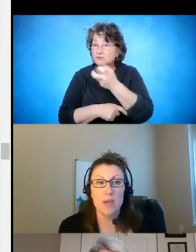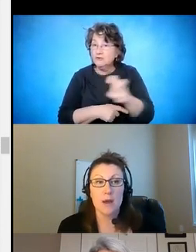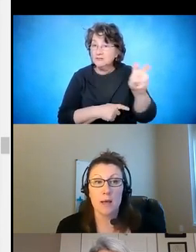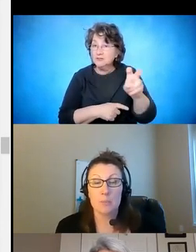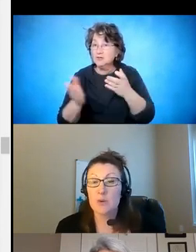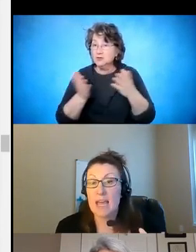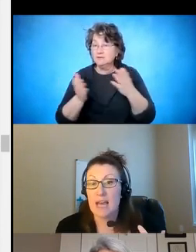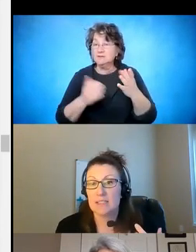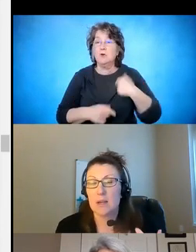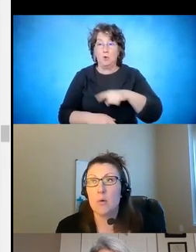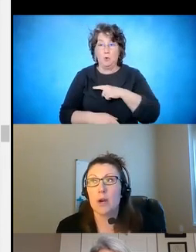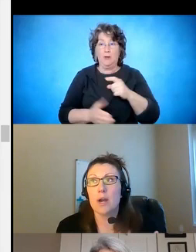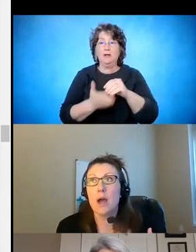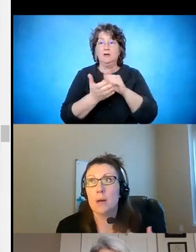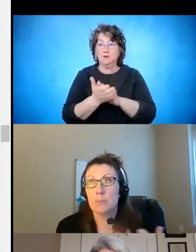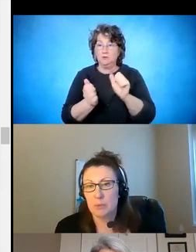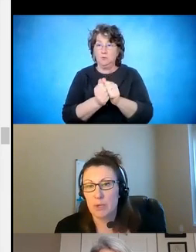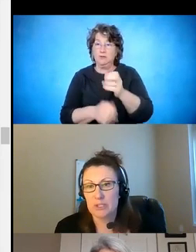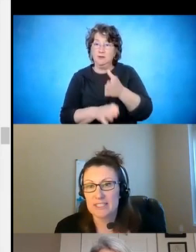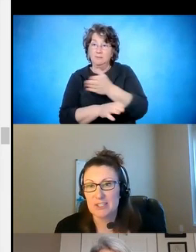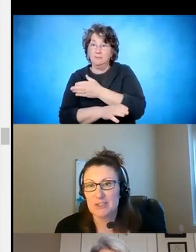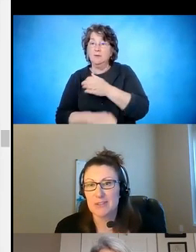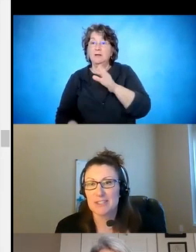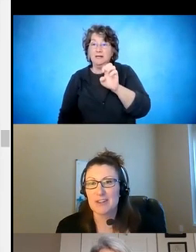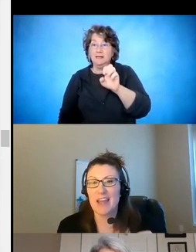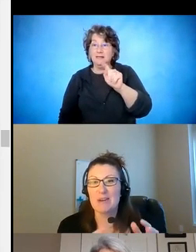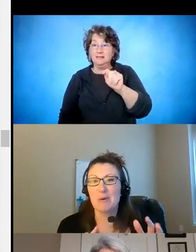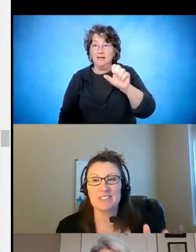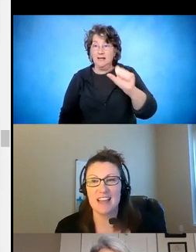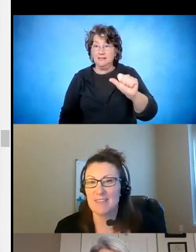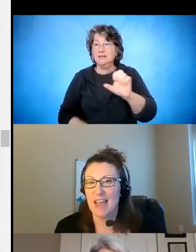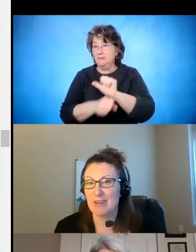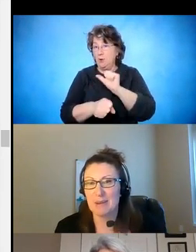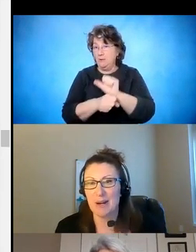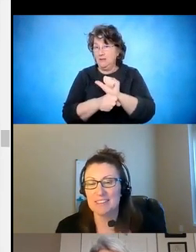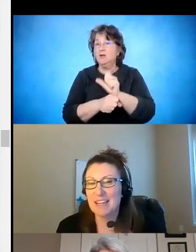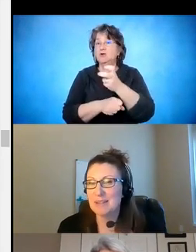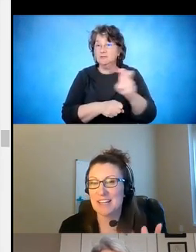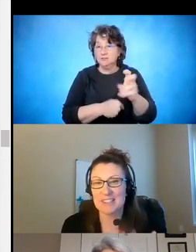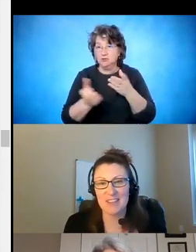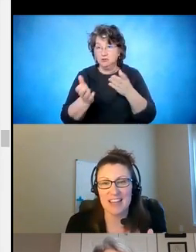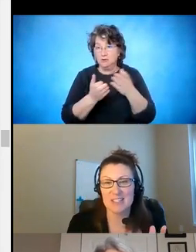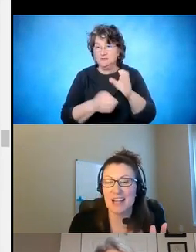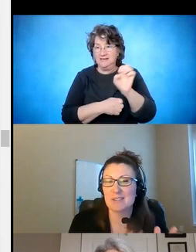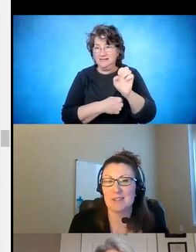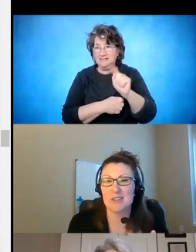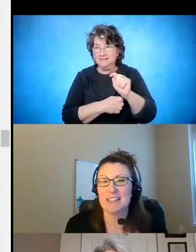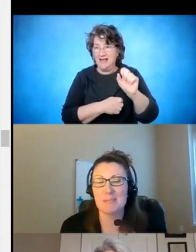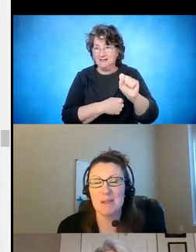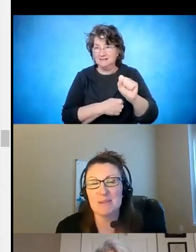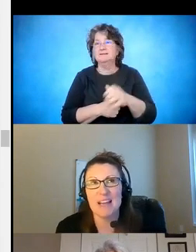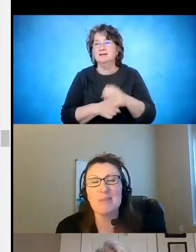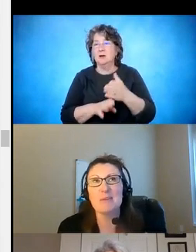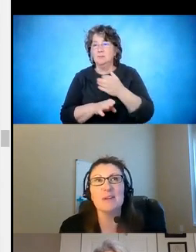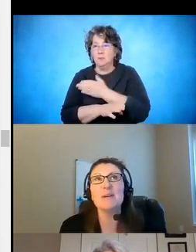with Pre-ETS or Pre-Employment Transition Services. Sorry, I know there's a lot of acronym in our language, and I saw that in chat, so I'll try and